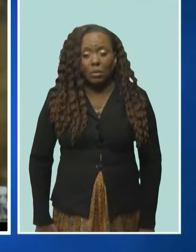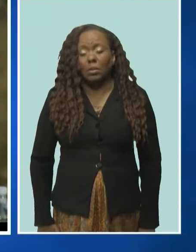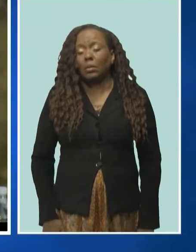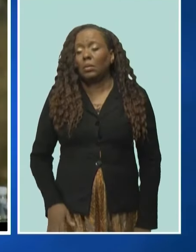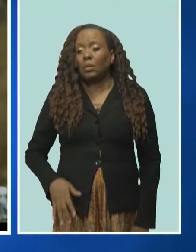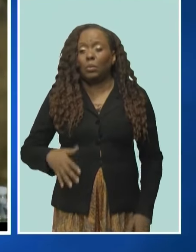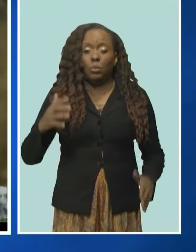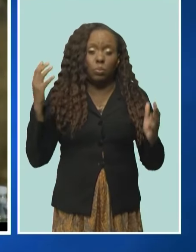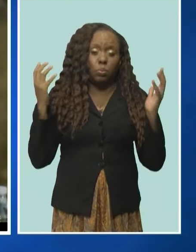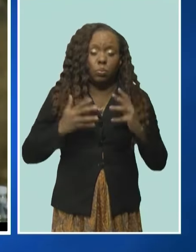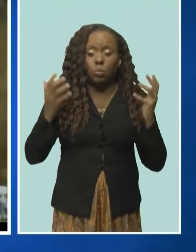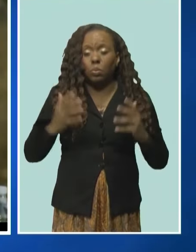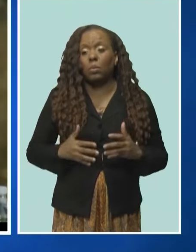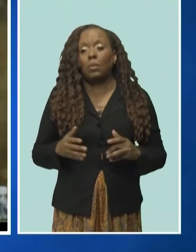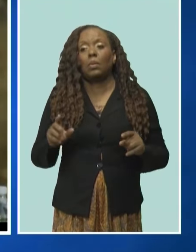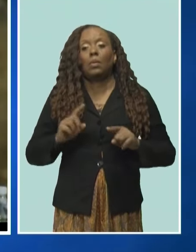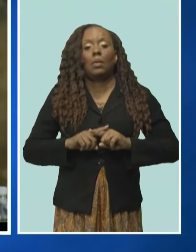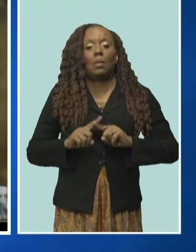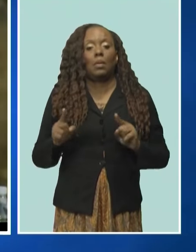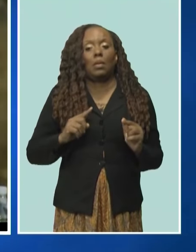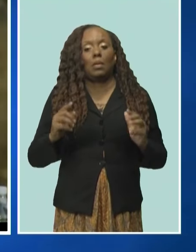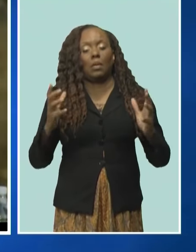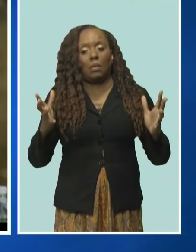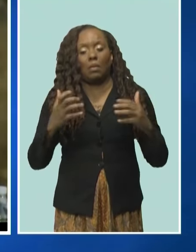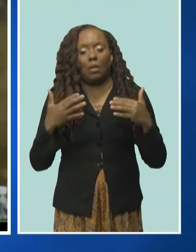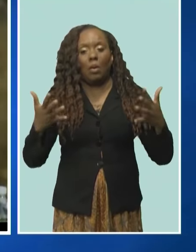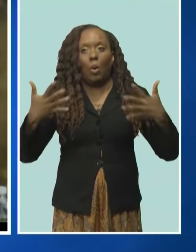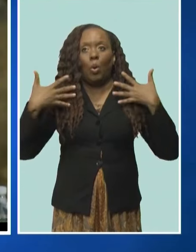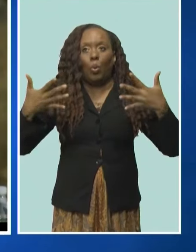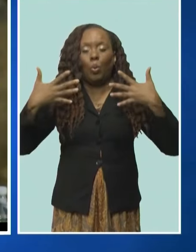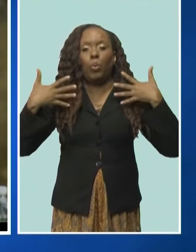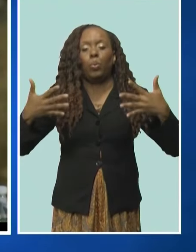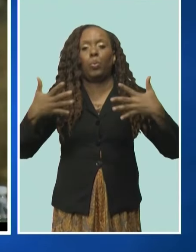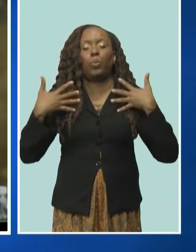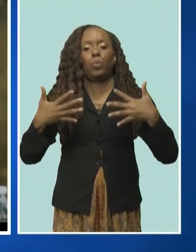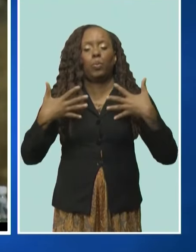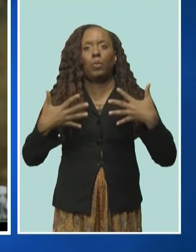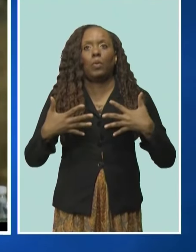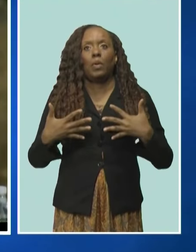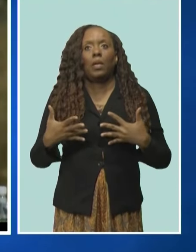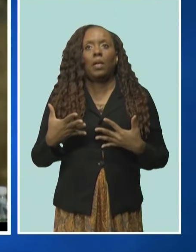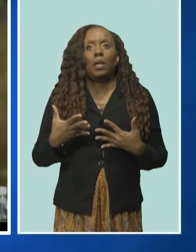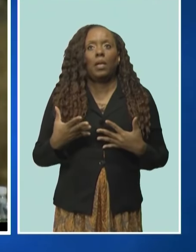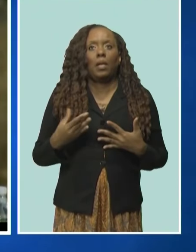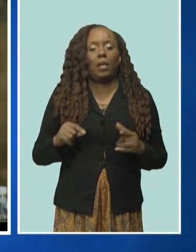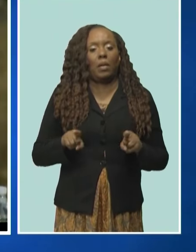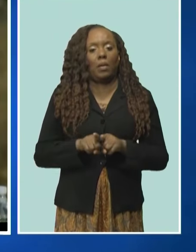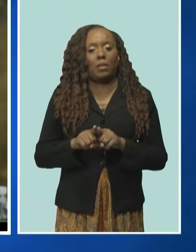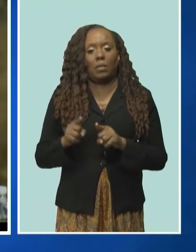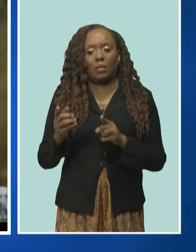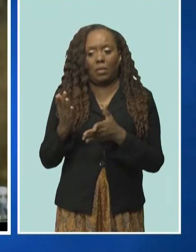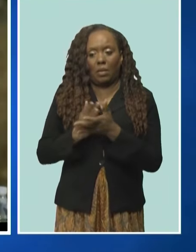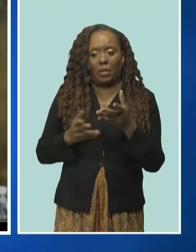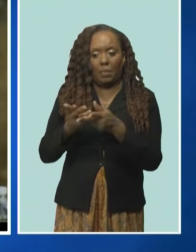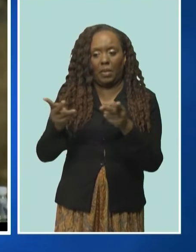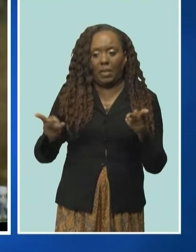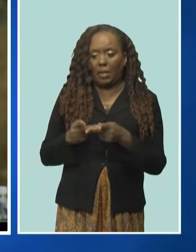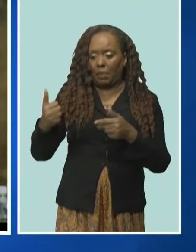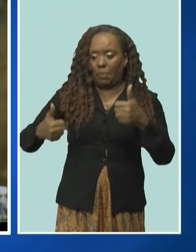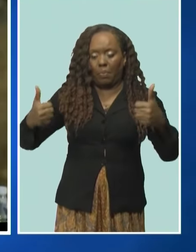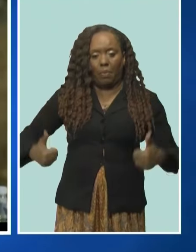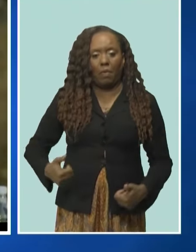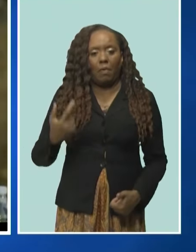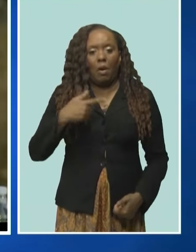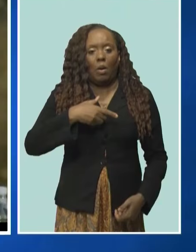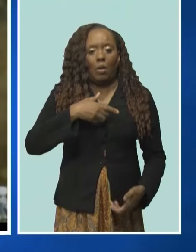continuous basis. But I want to be able to put those cooling fans, as well as hydrating stations, so that if things